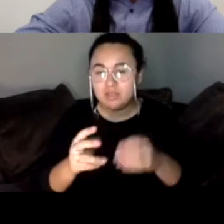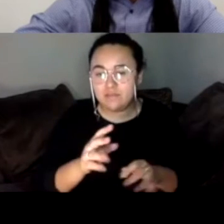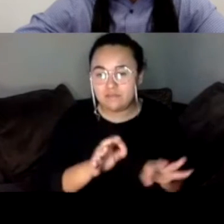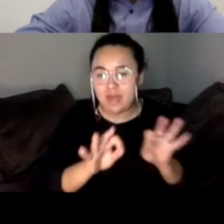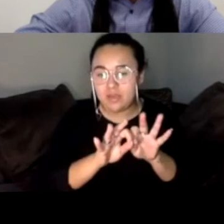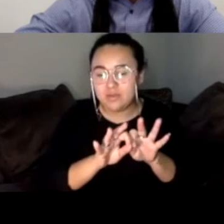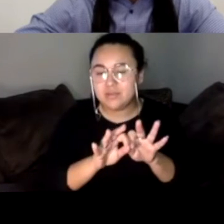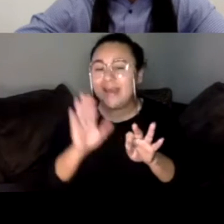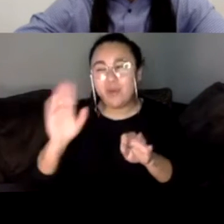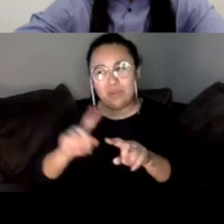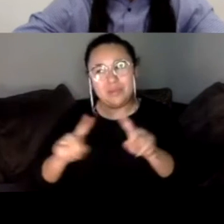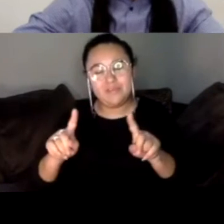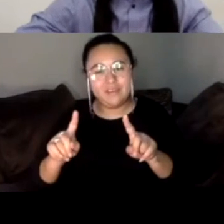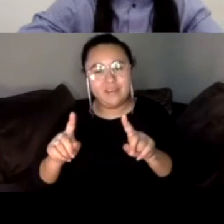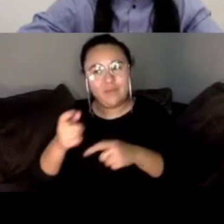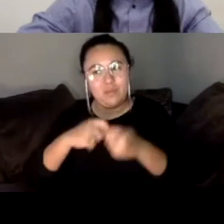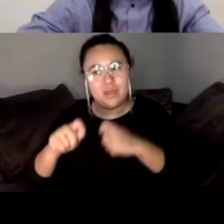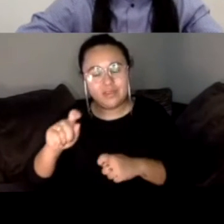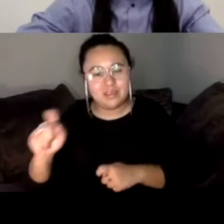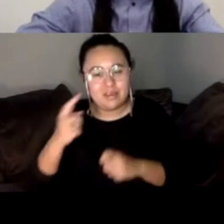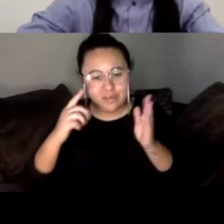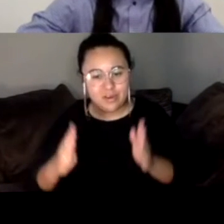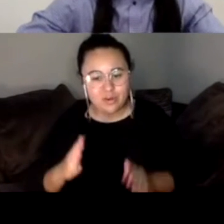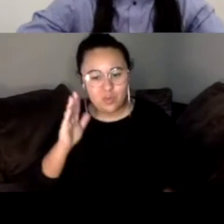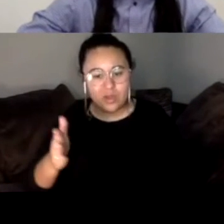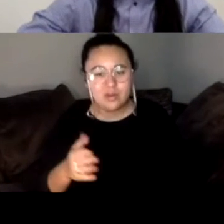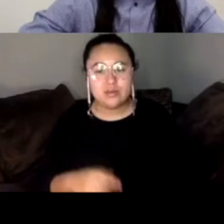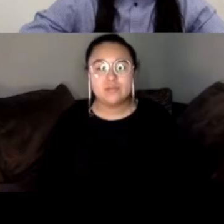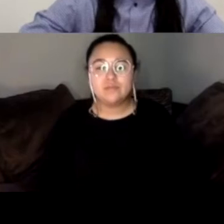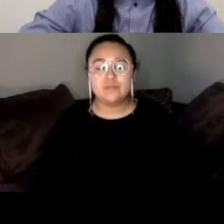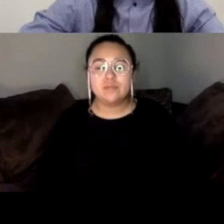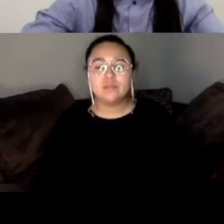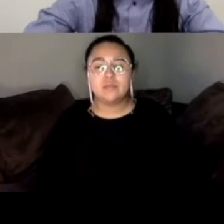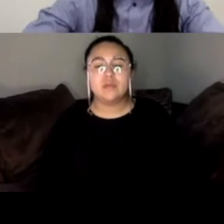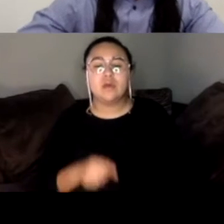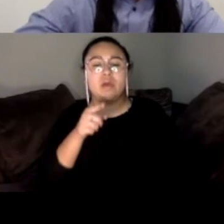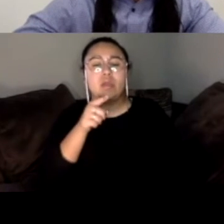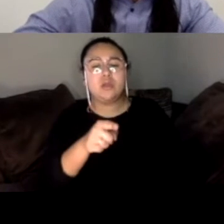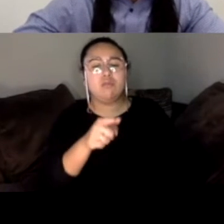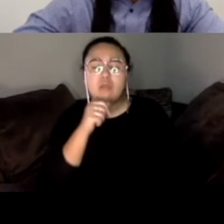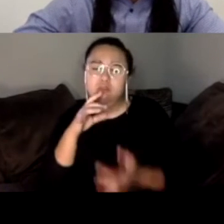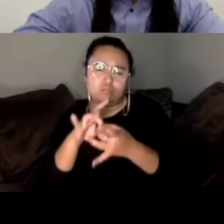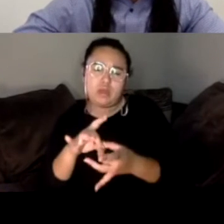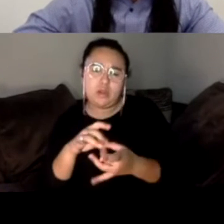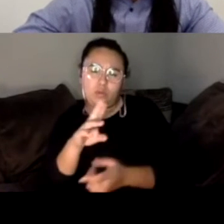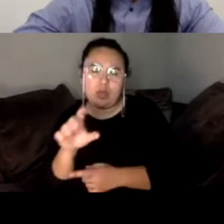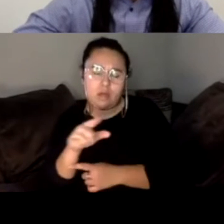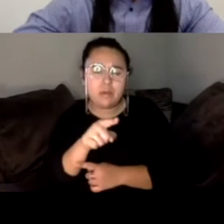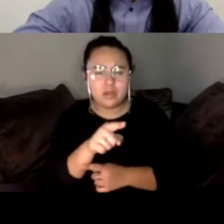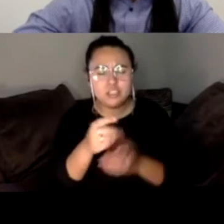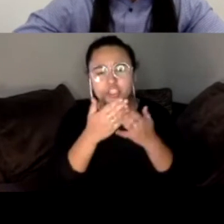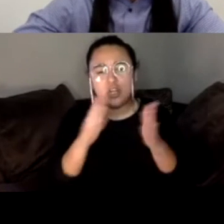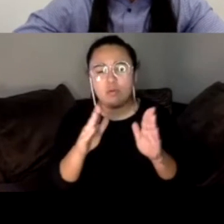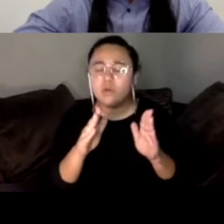Amy, you are so clear and not just about this recall, but in general, you're so clear in speaking to and about the